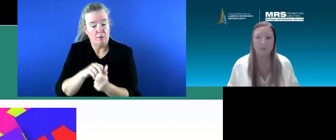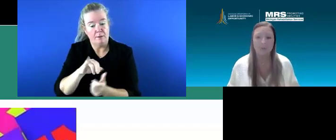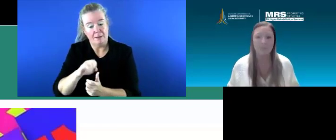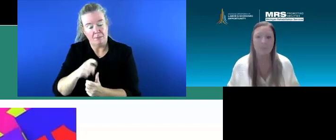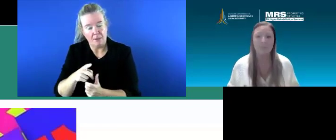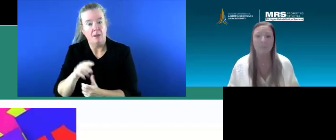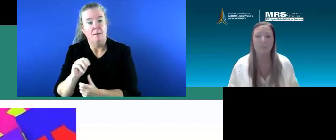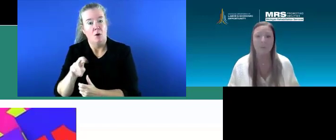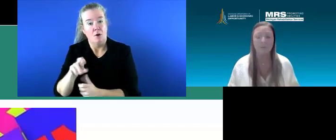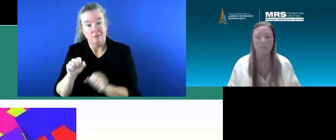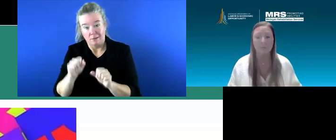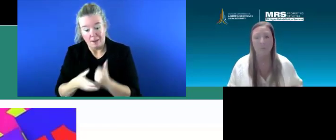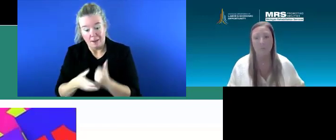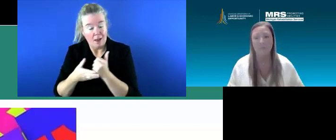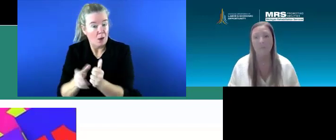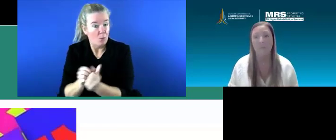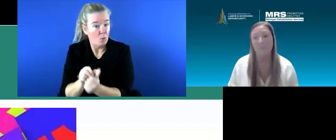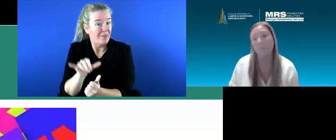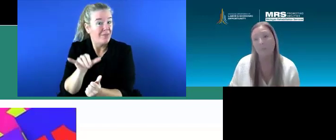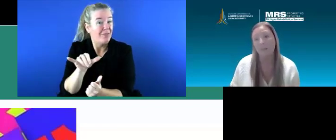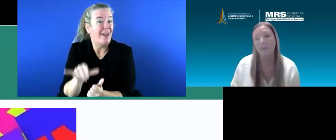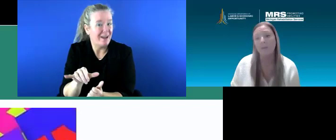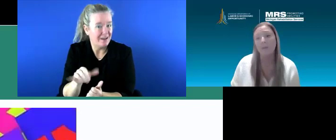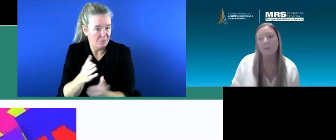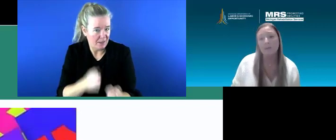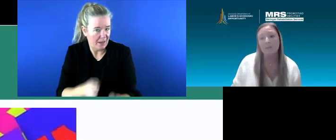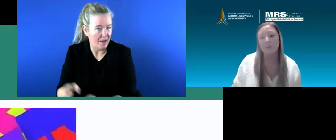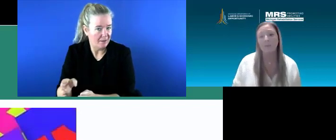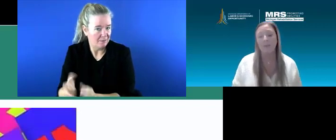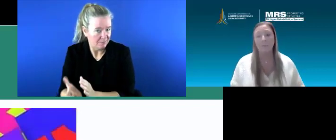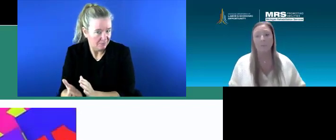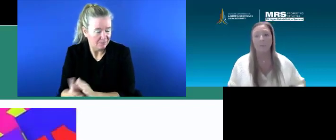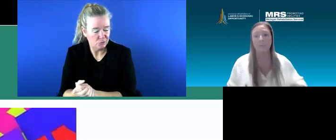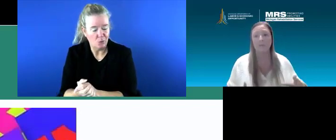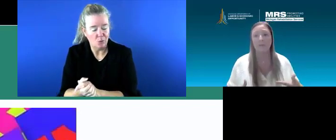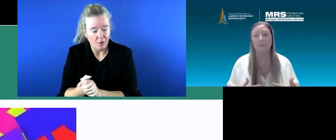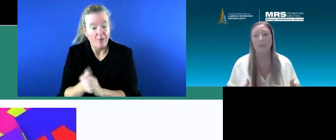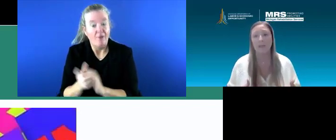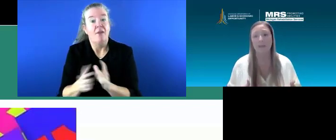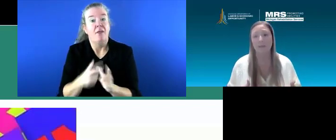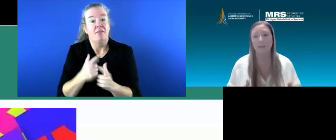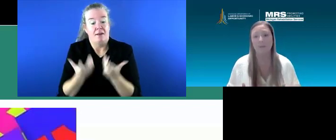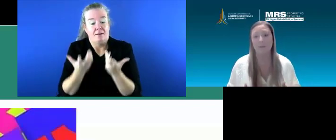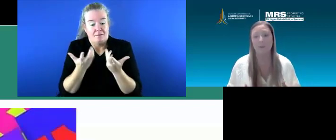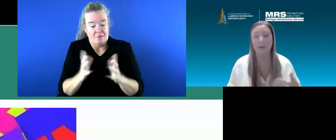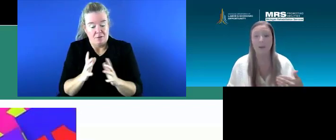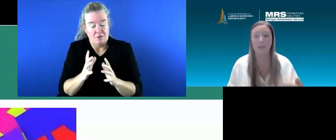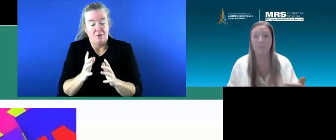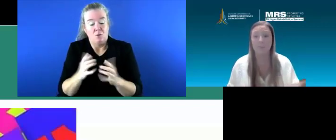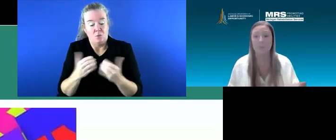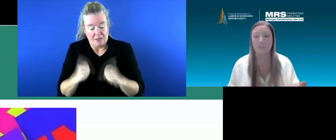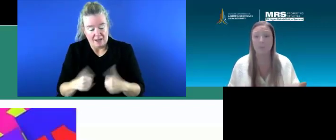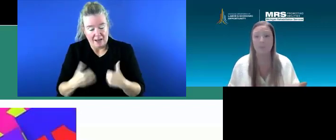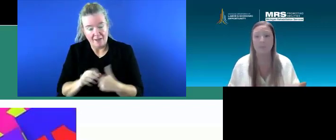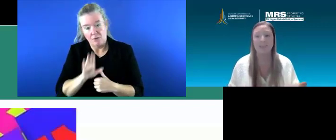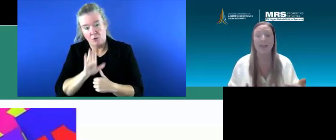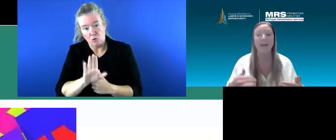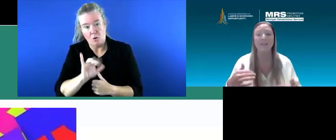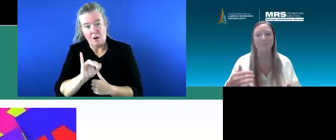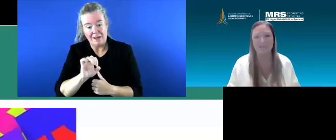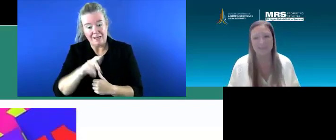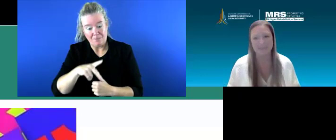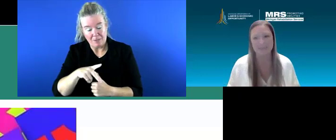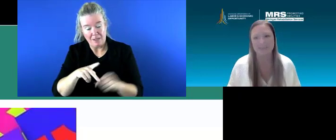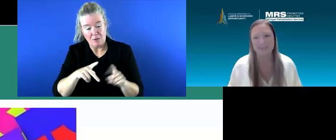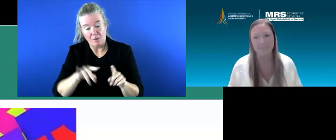MRS assist with that, that plan? And so then we can align your IEP with the